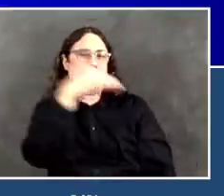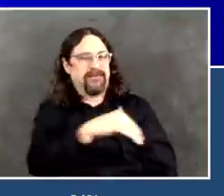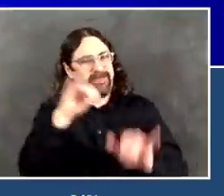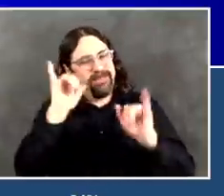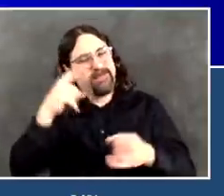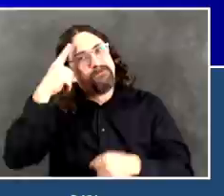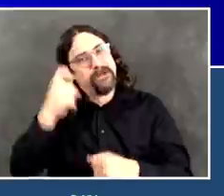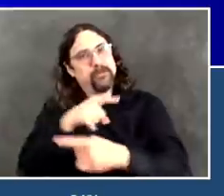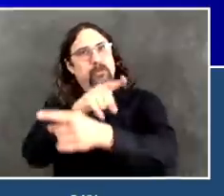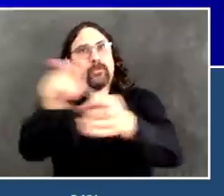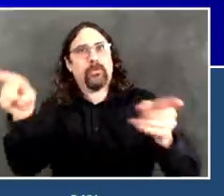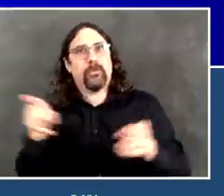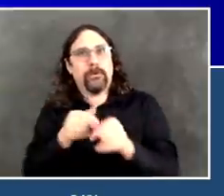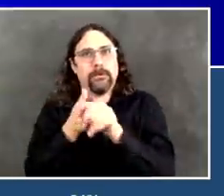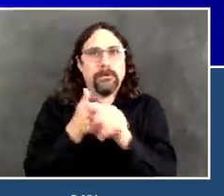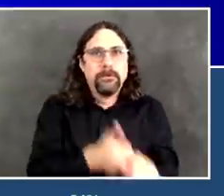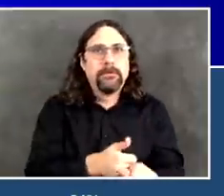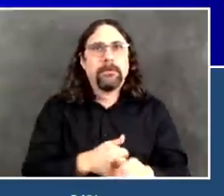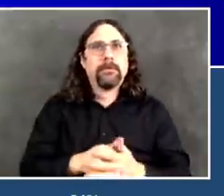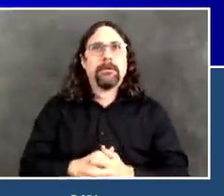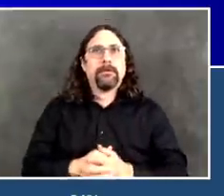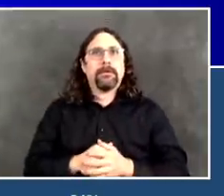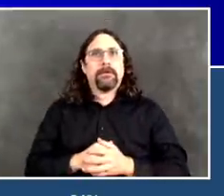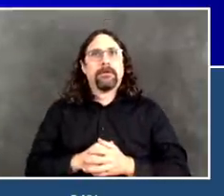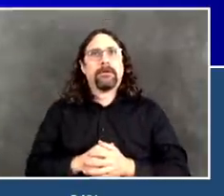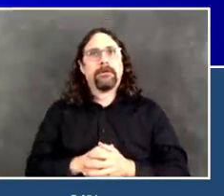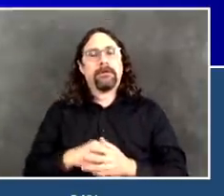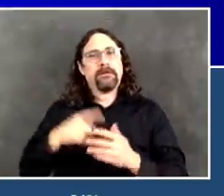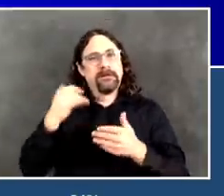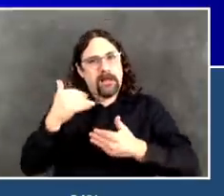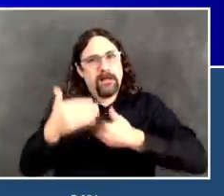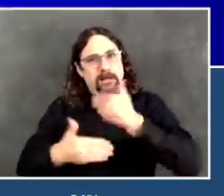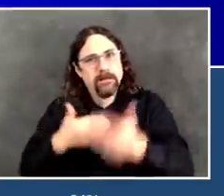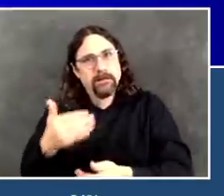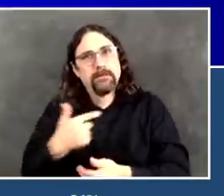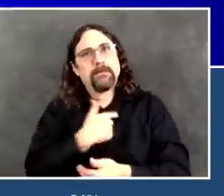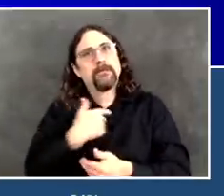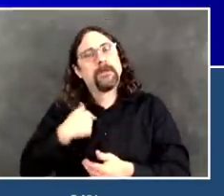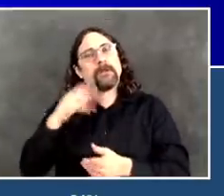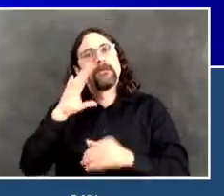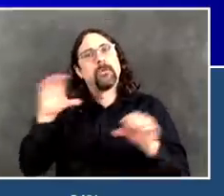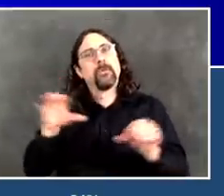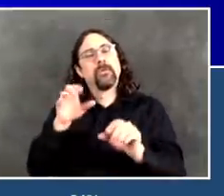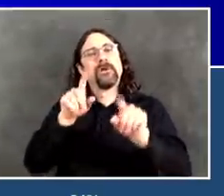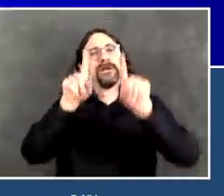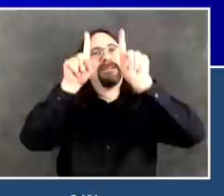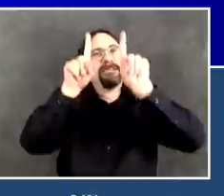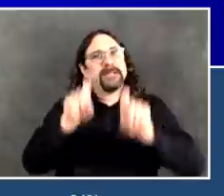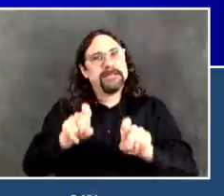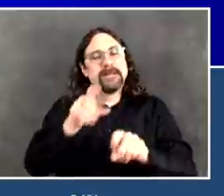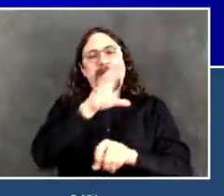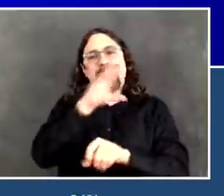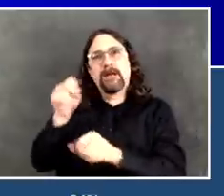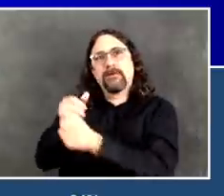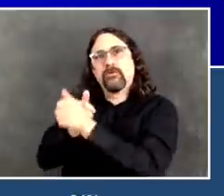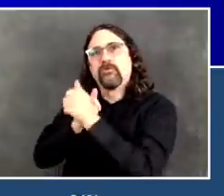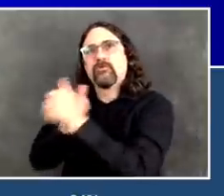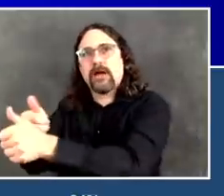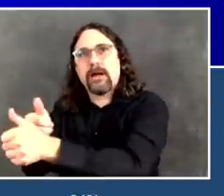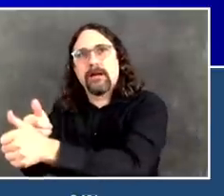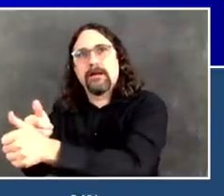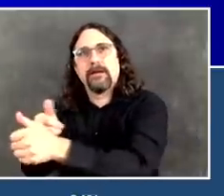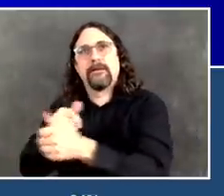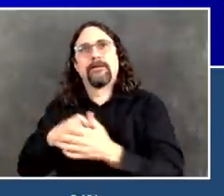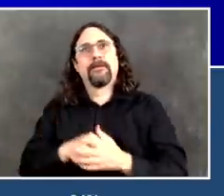Because all of what you're doing alone gets us a long way. But we have to be able to test and trace to finish the job.